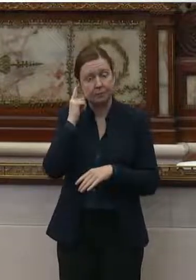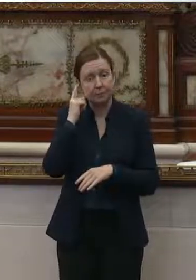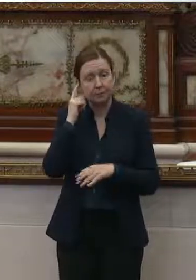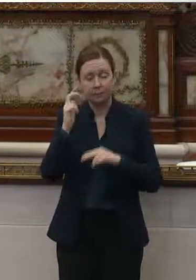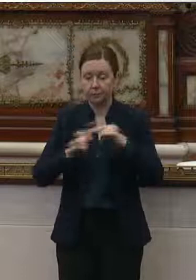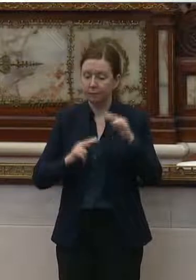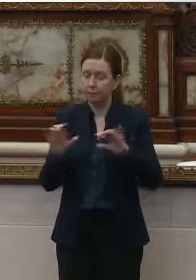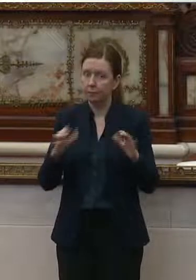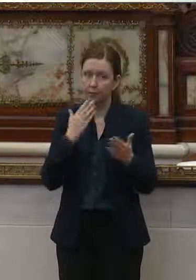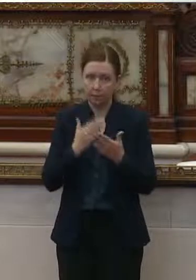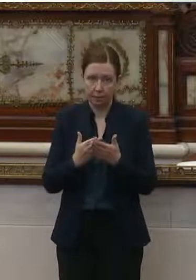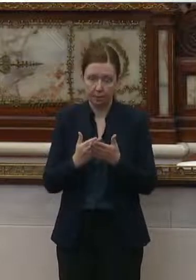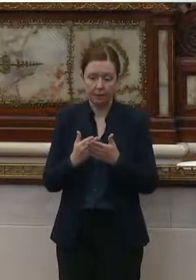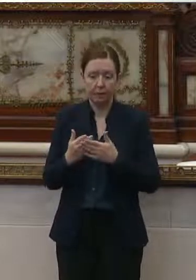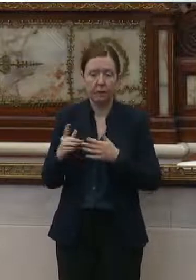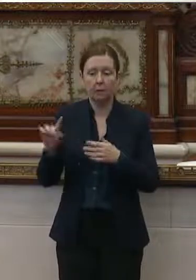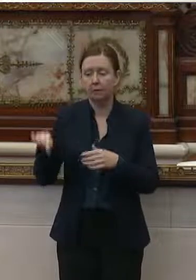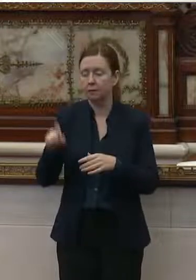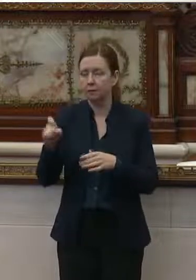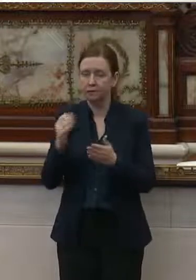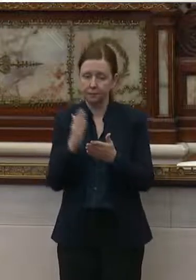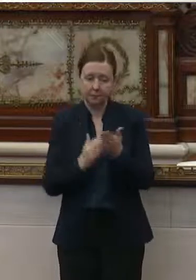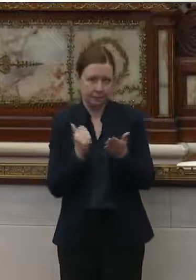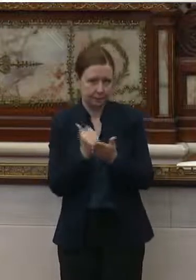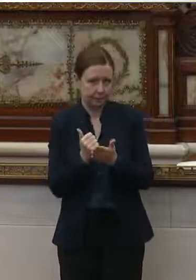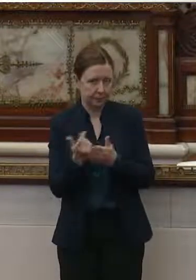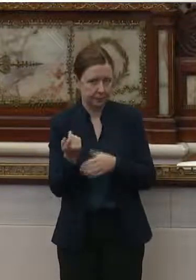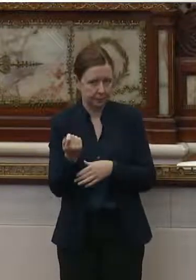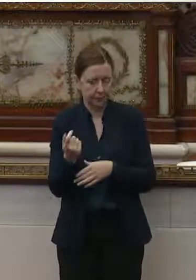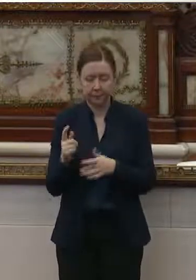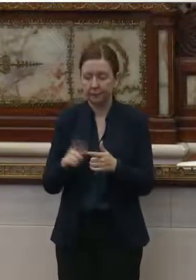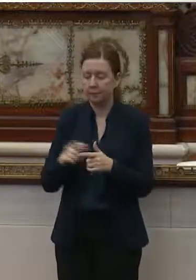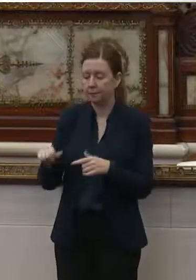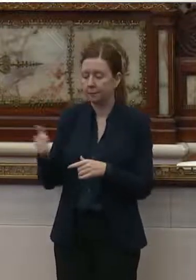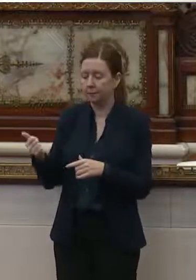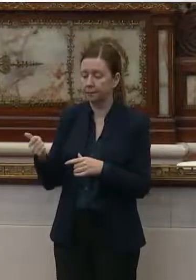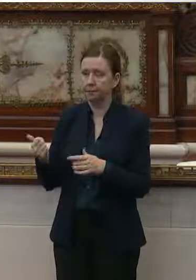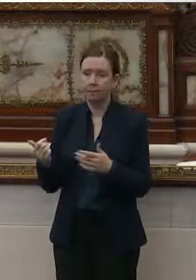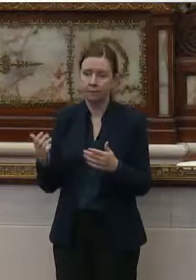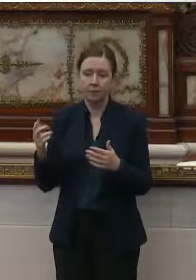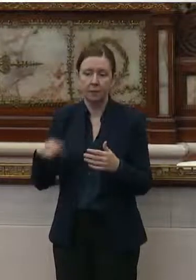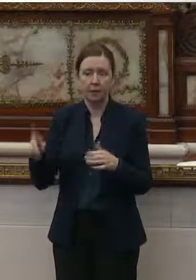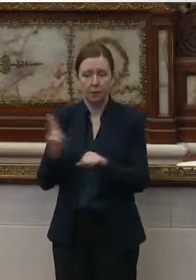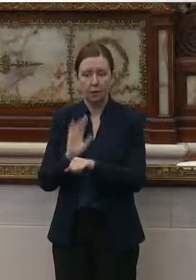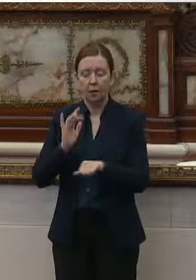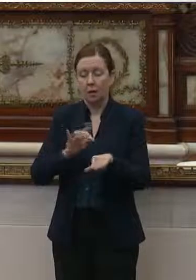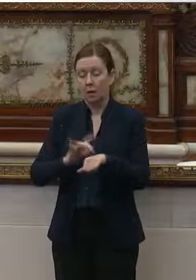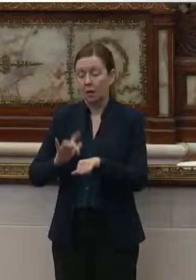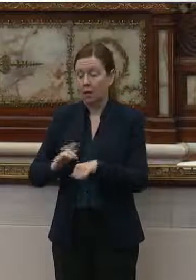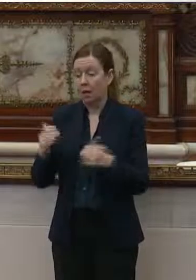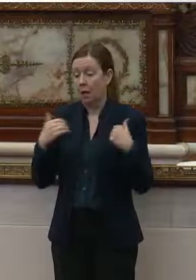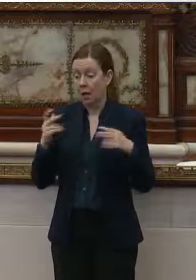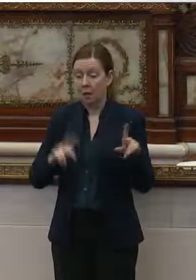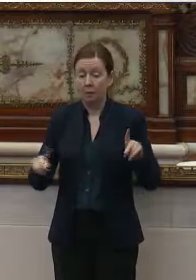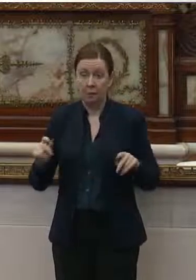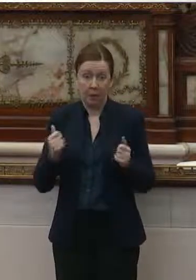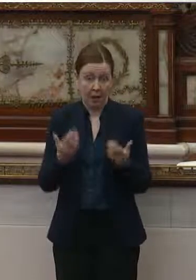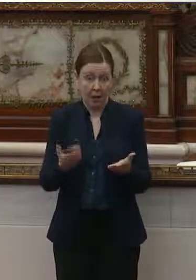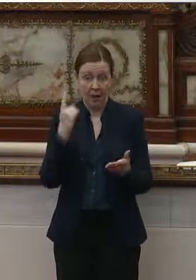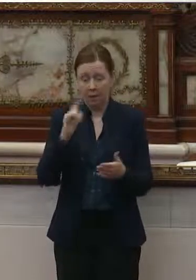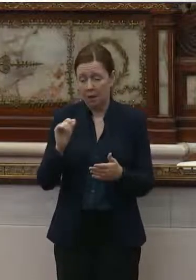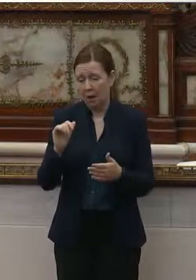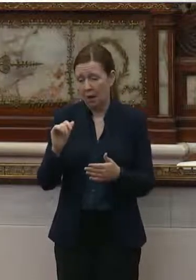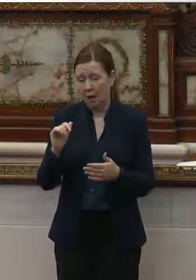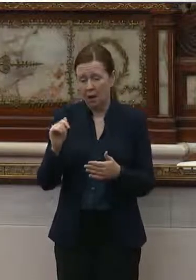is doing very well and only needs a little bit of support. Other times, facilities have used our resources and have had people on site from Penn